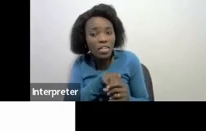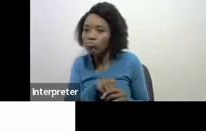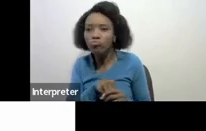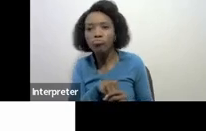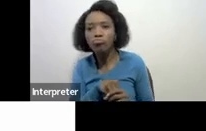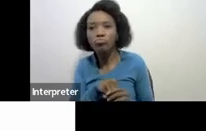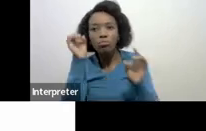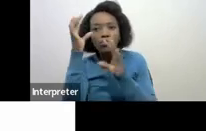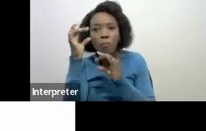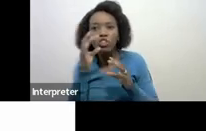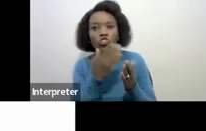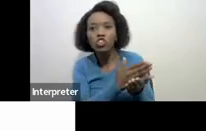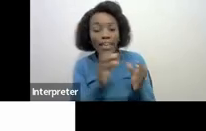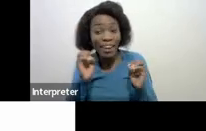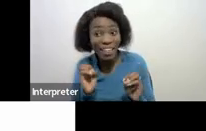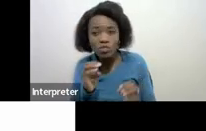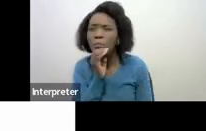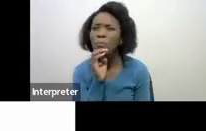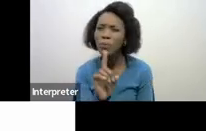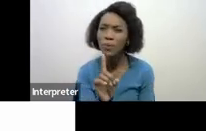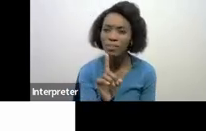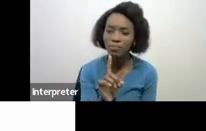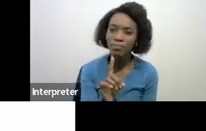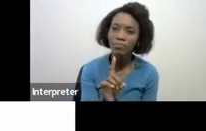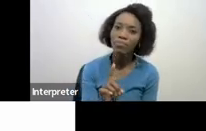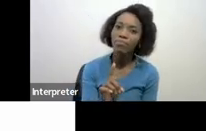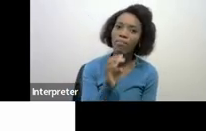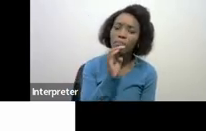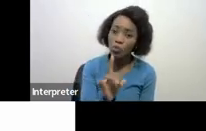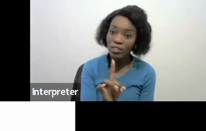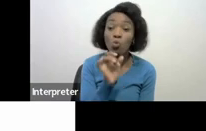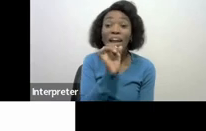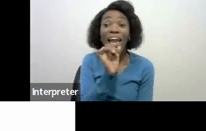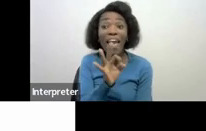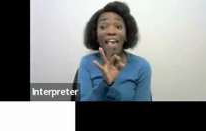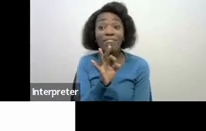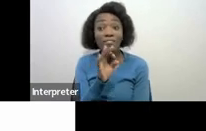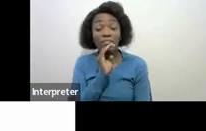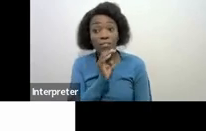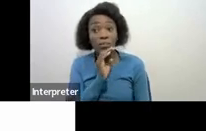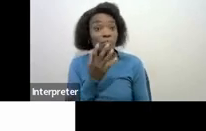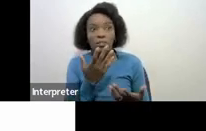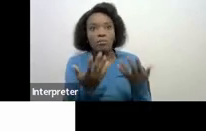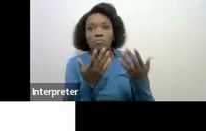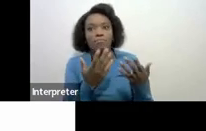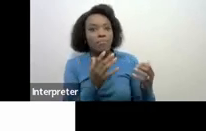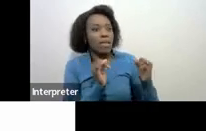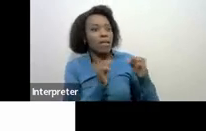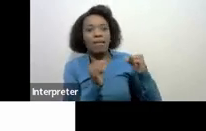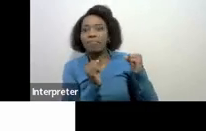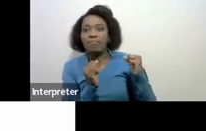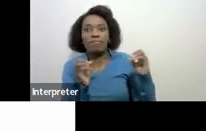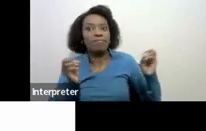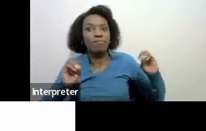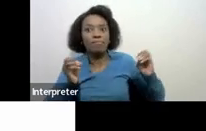SIRS so what does it mean so it means if we do not agree at the end of the process we say you know what